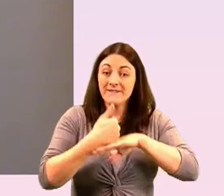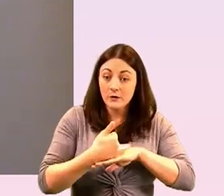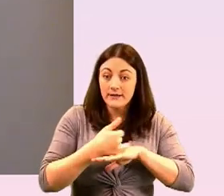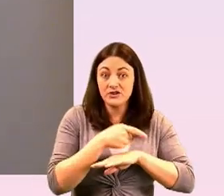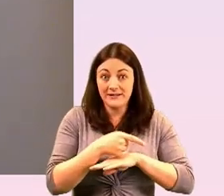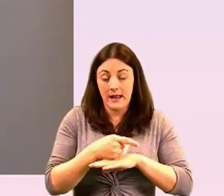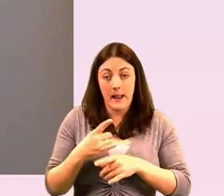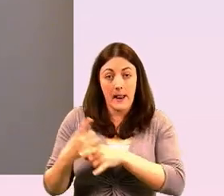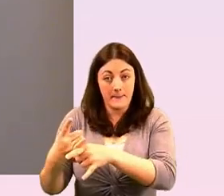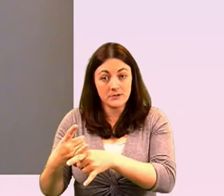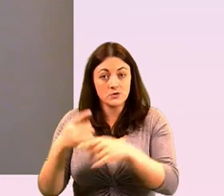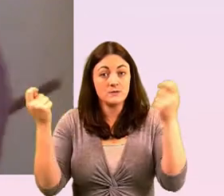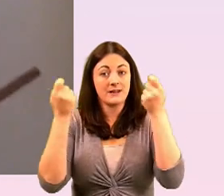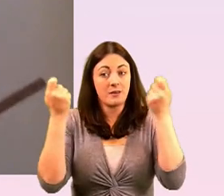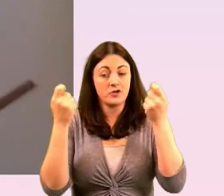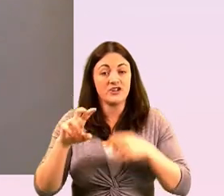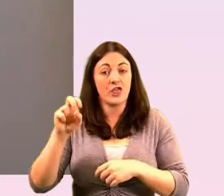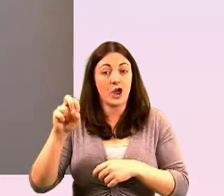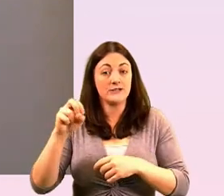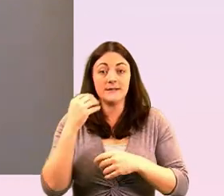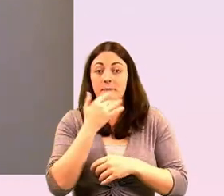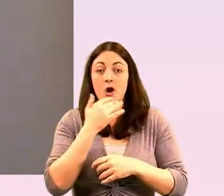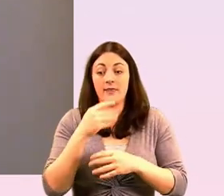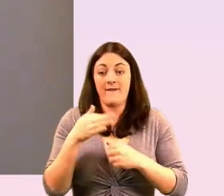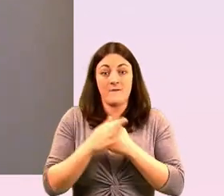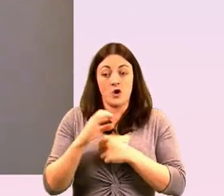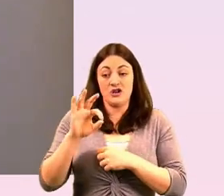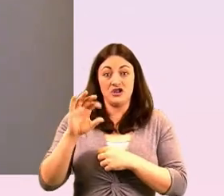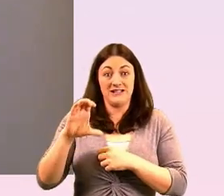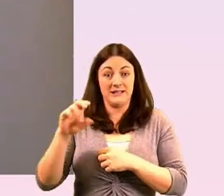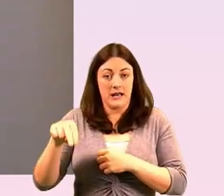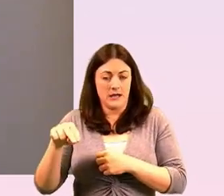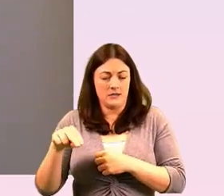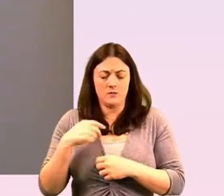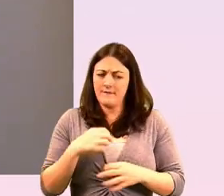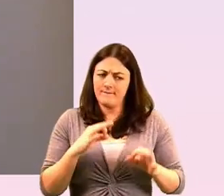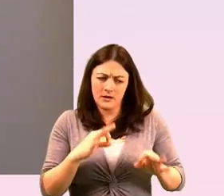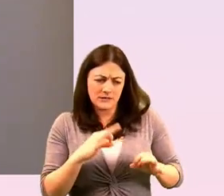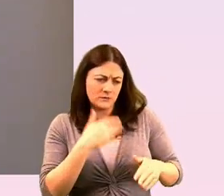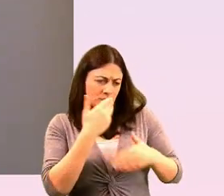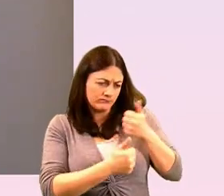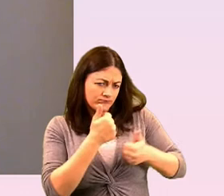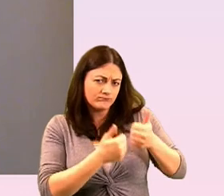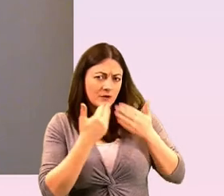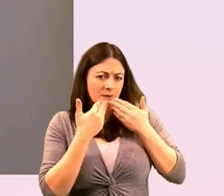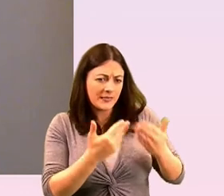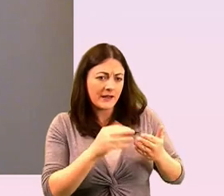birthday in the at the level that we did which was so so fantastic and it was such a validating um